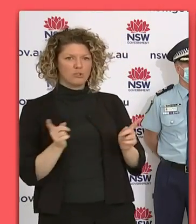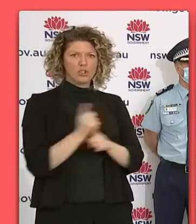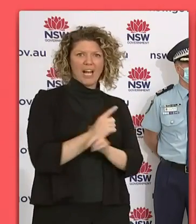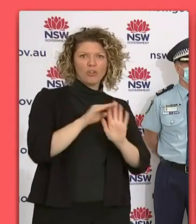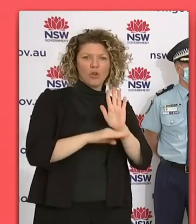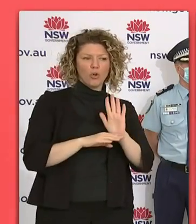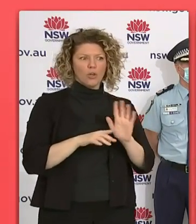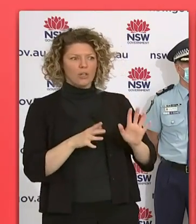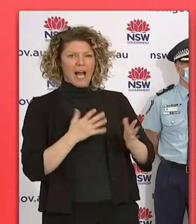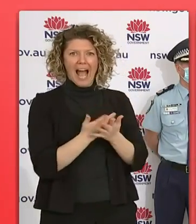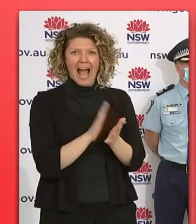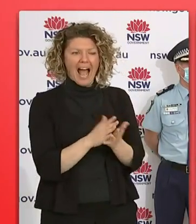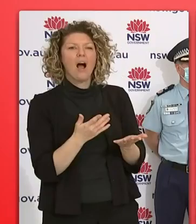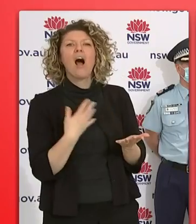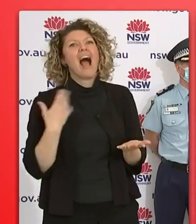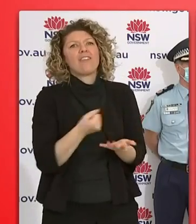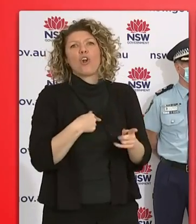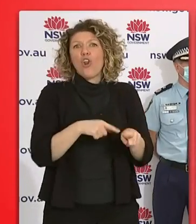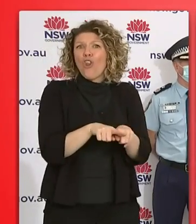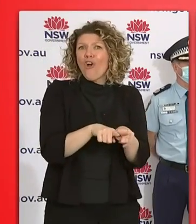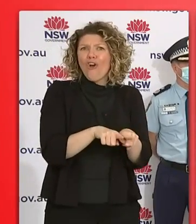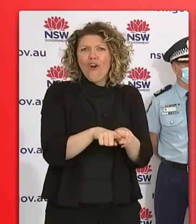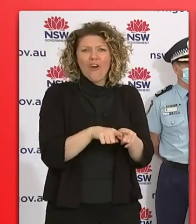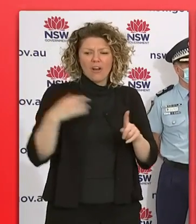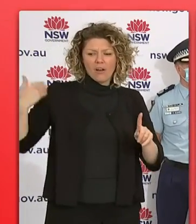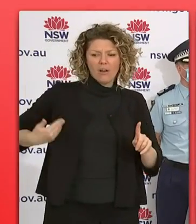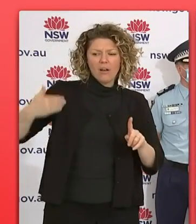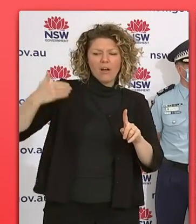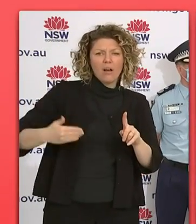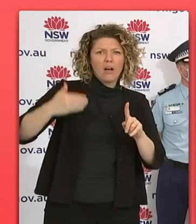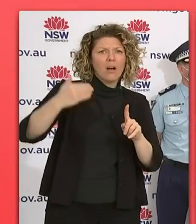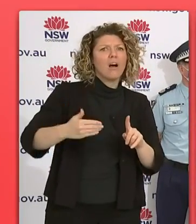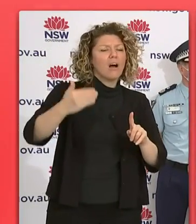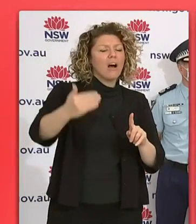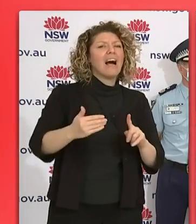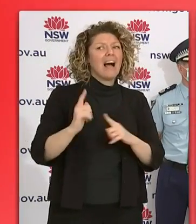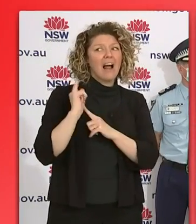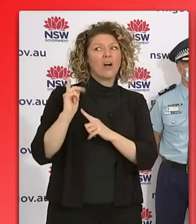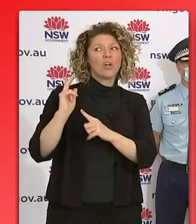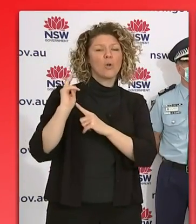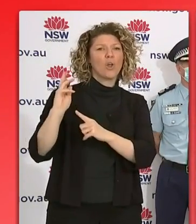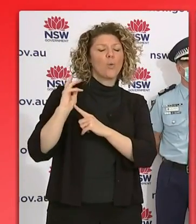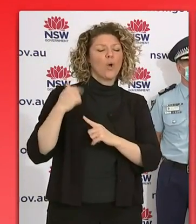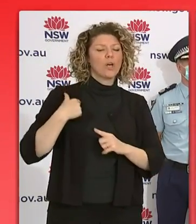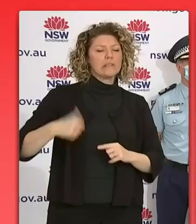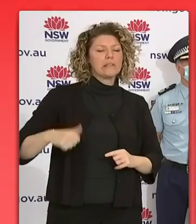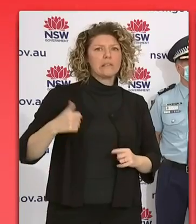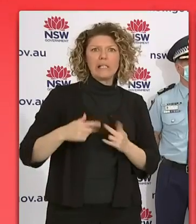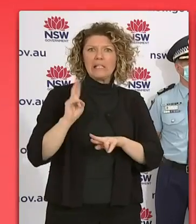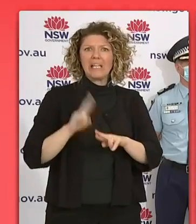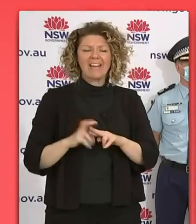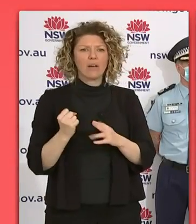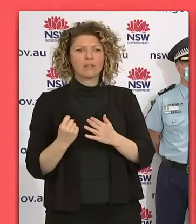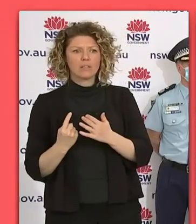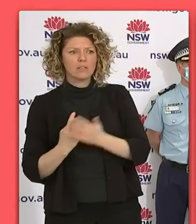uh, we have learned a lot in the last few weeks. And I think it's important, as I've said from day one, that if there are evolving situations, if there are updates